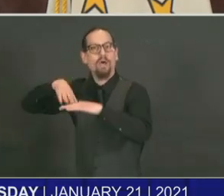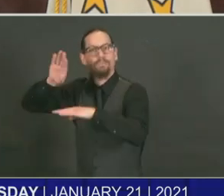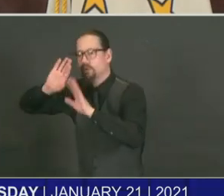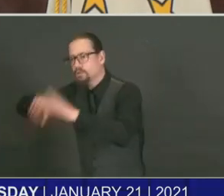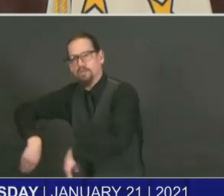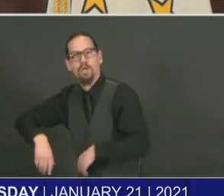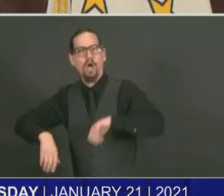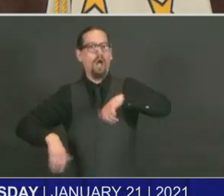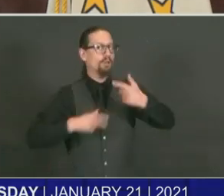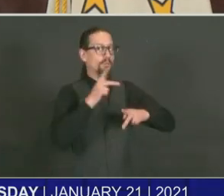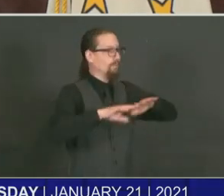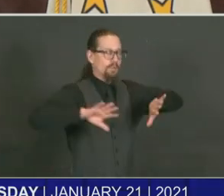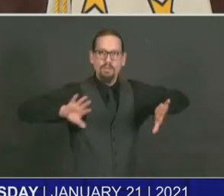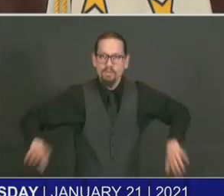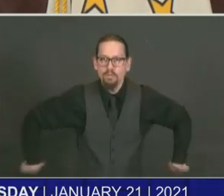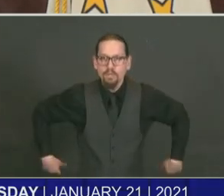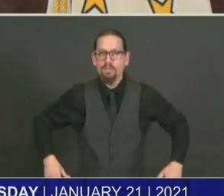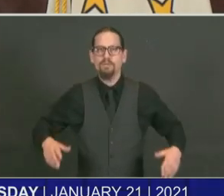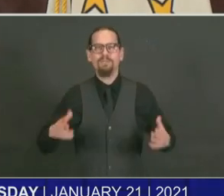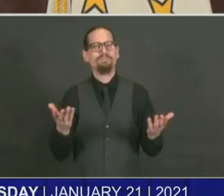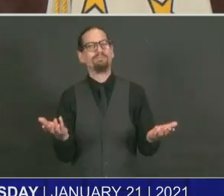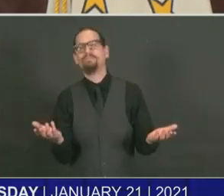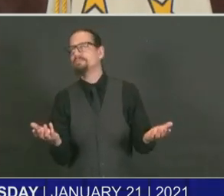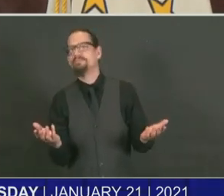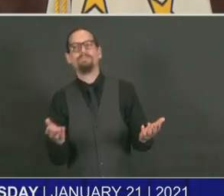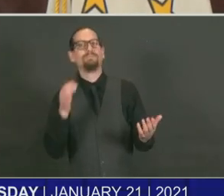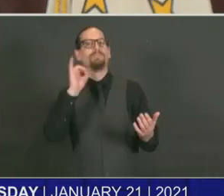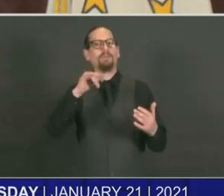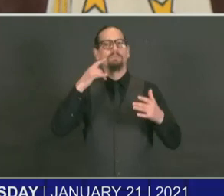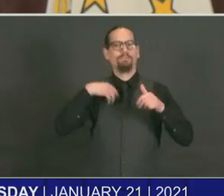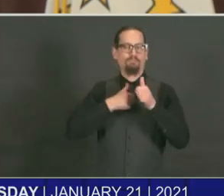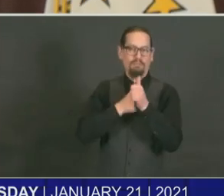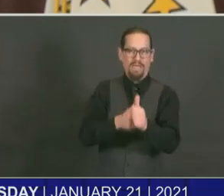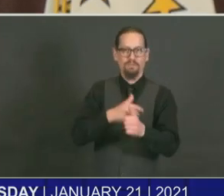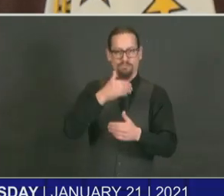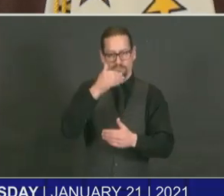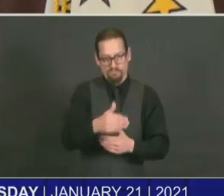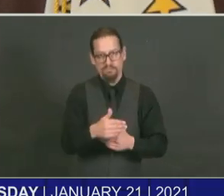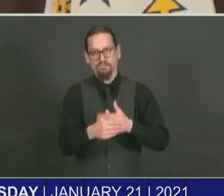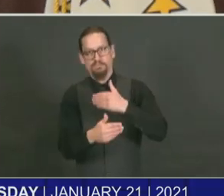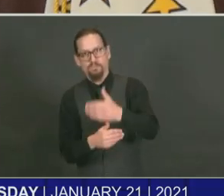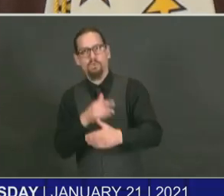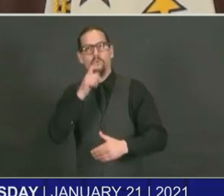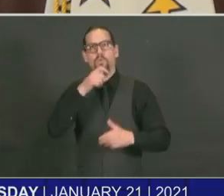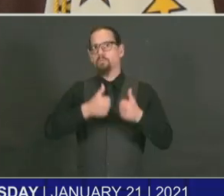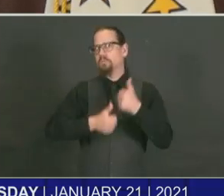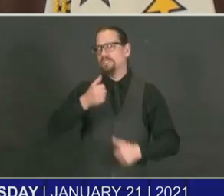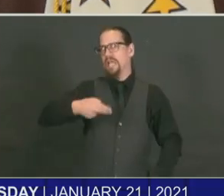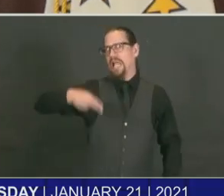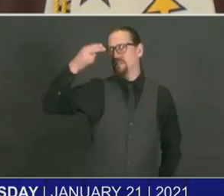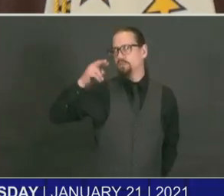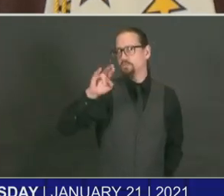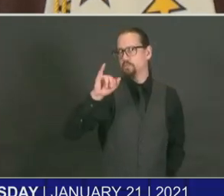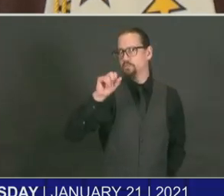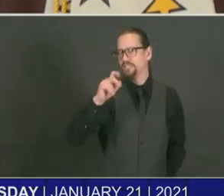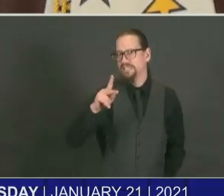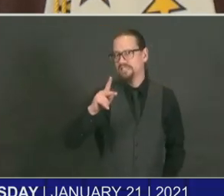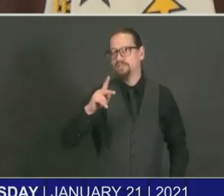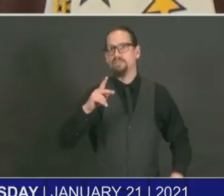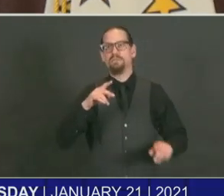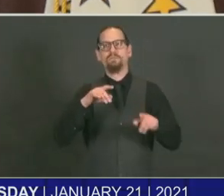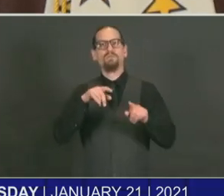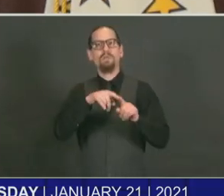We started with those at higher risk, those in the hospital setting. We then started vaccinating EMS professionals, and now we're working on